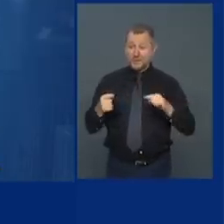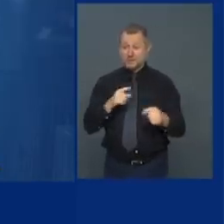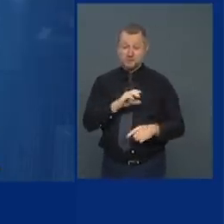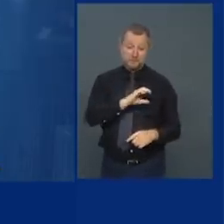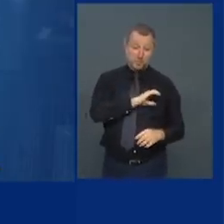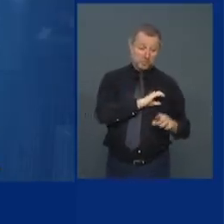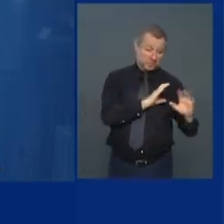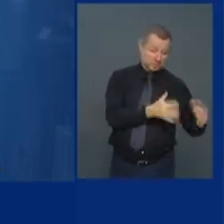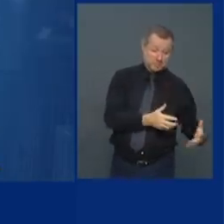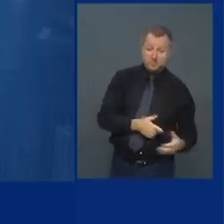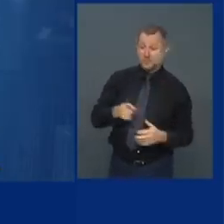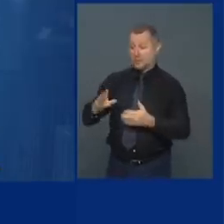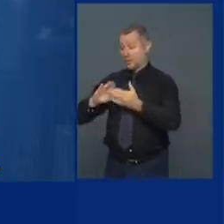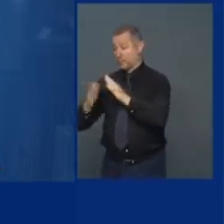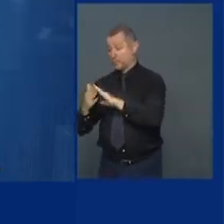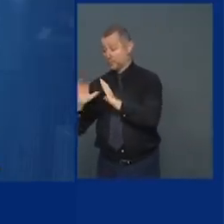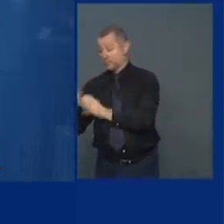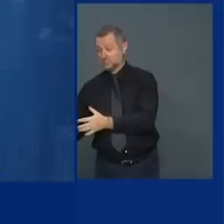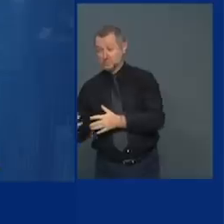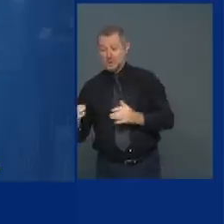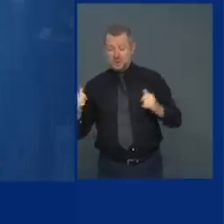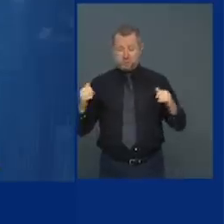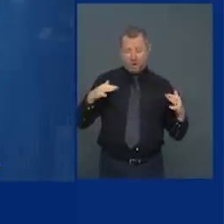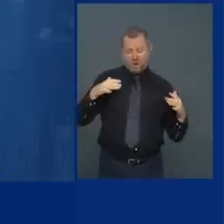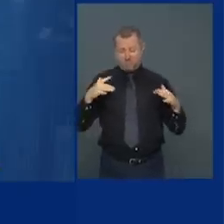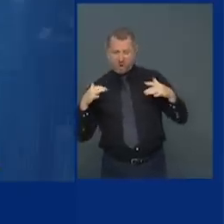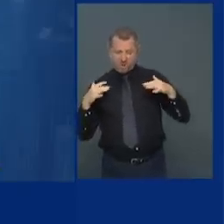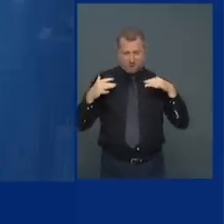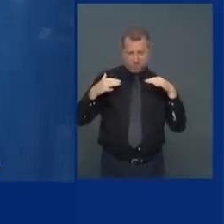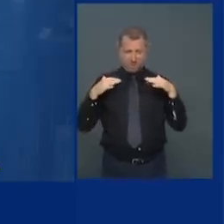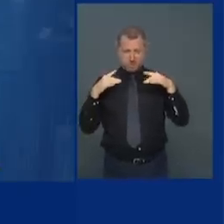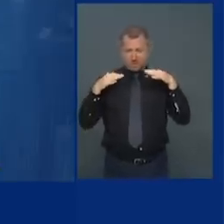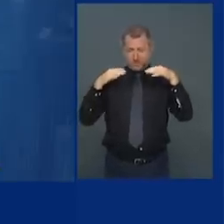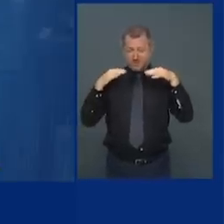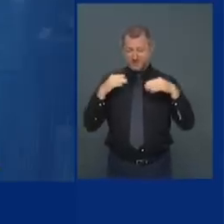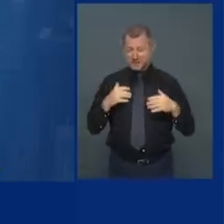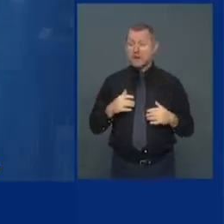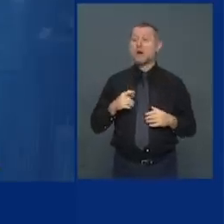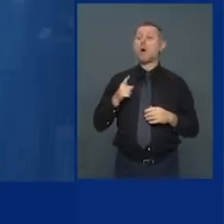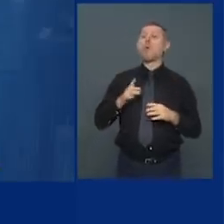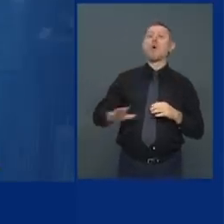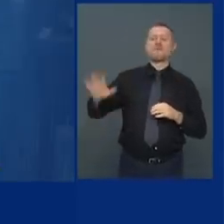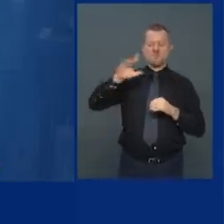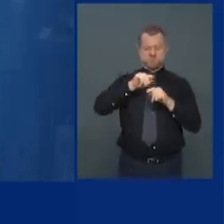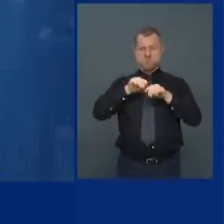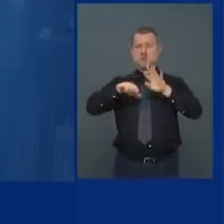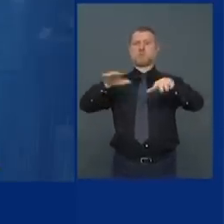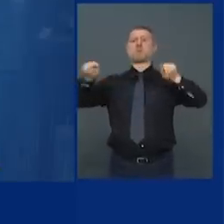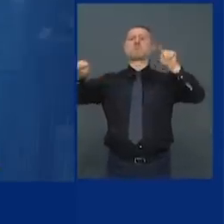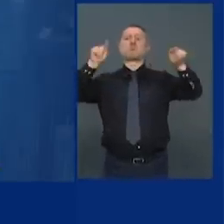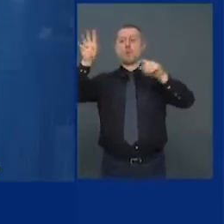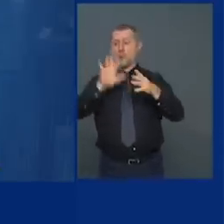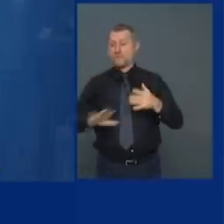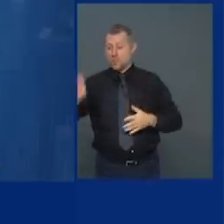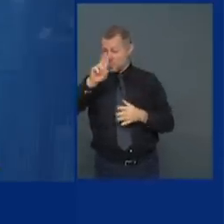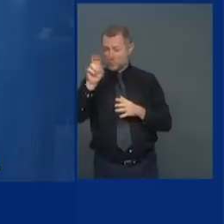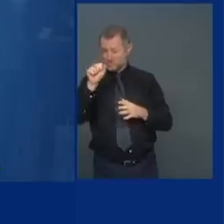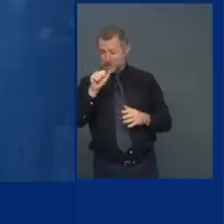higher it's all across the nation everybody knows that but it has to be resolved